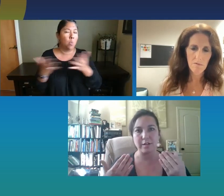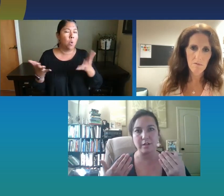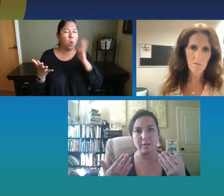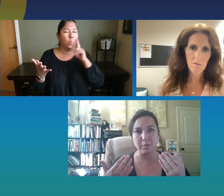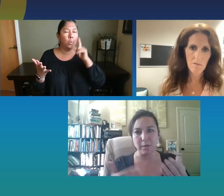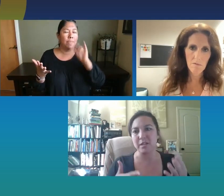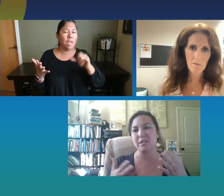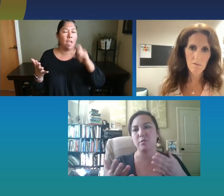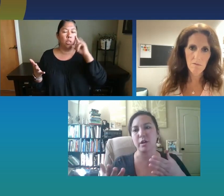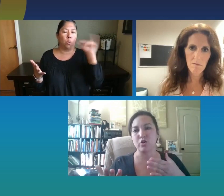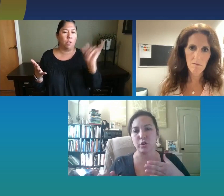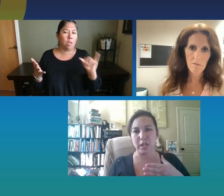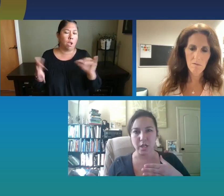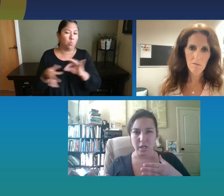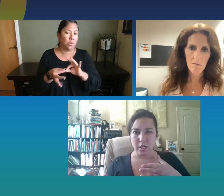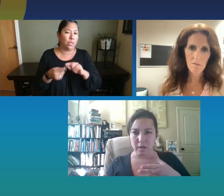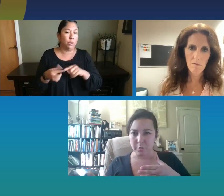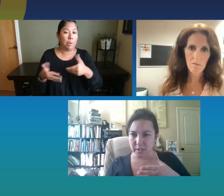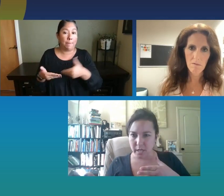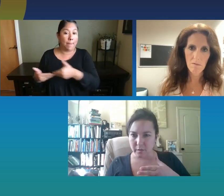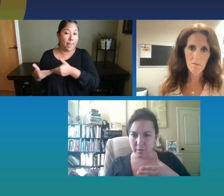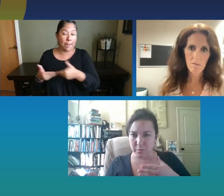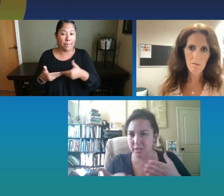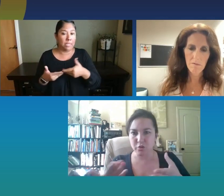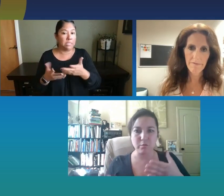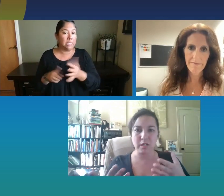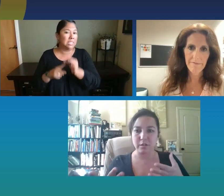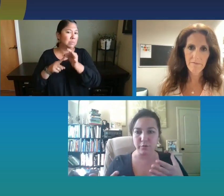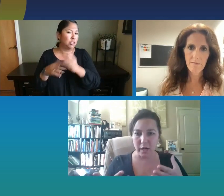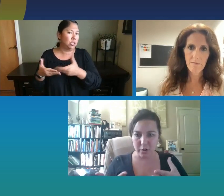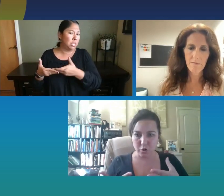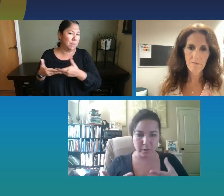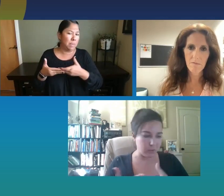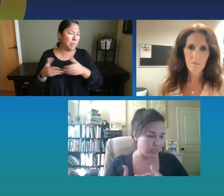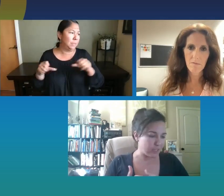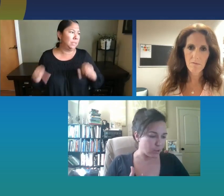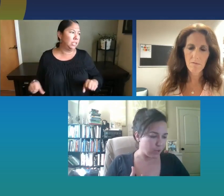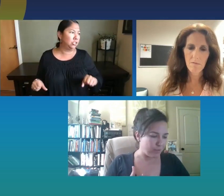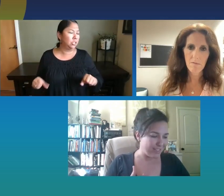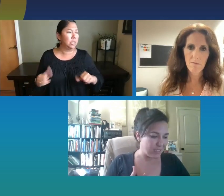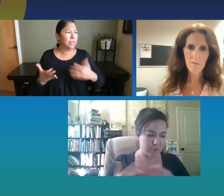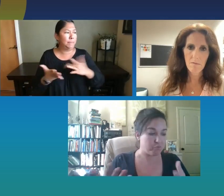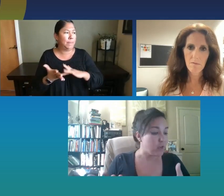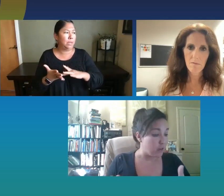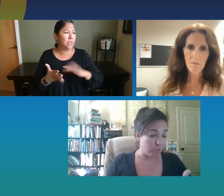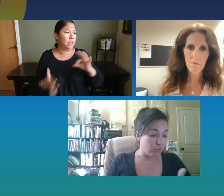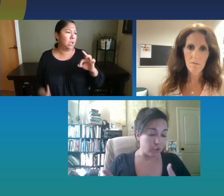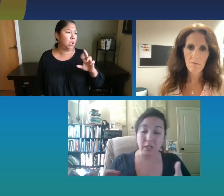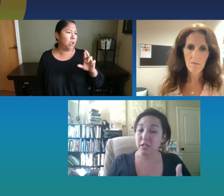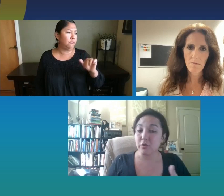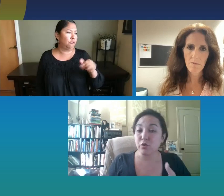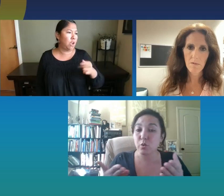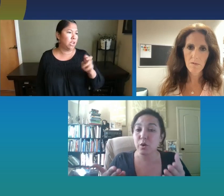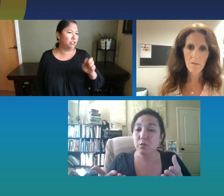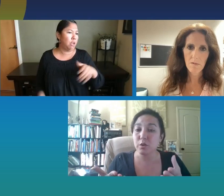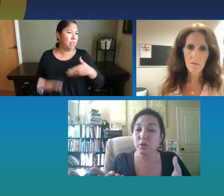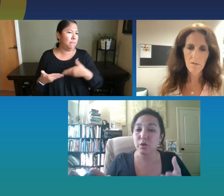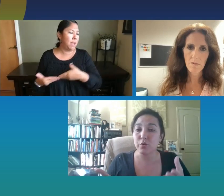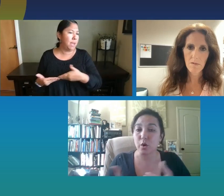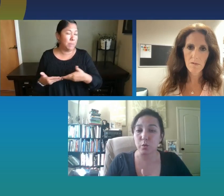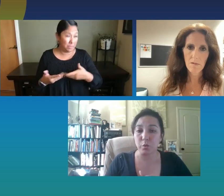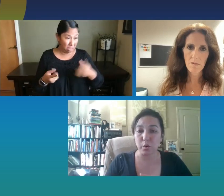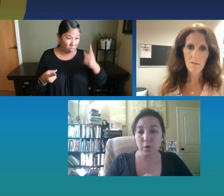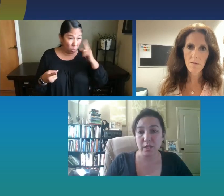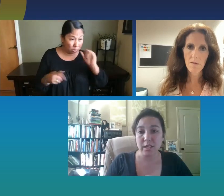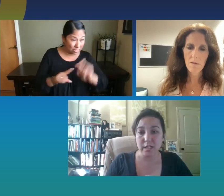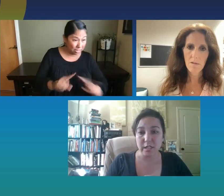of, uh, babies, especially, uh, potentially medically fragile babies. Um, does it look any different or what can we